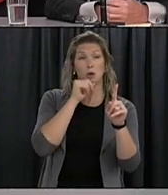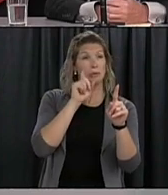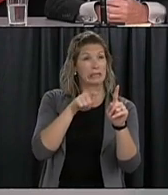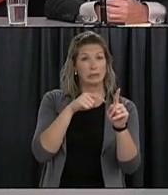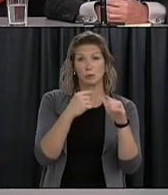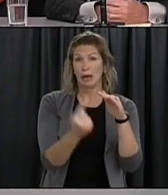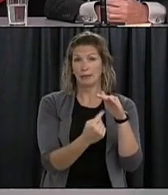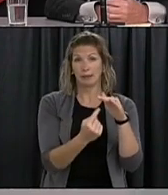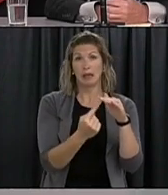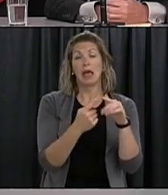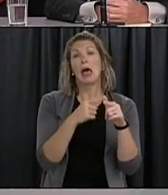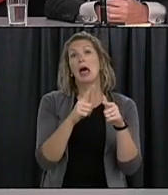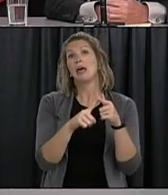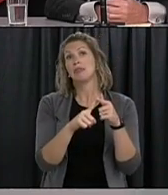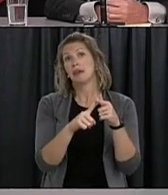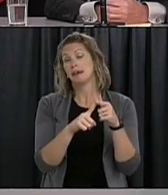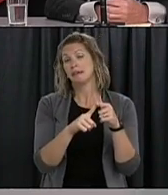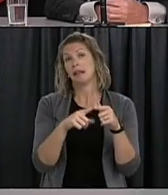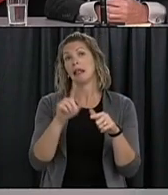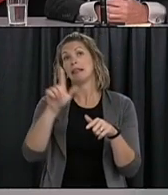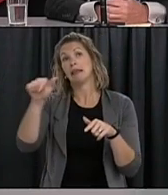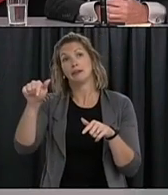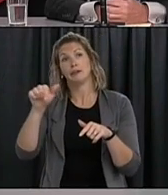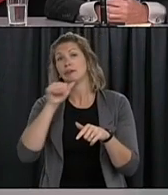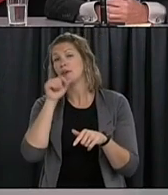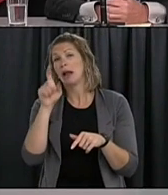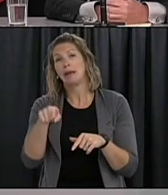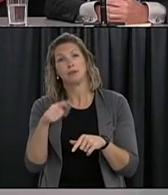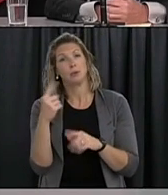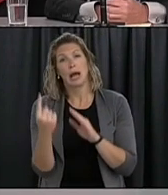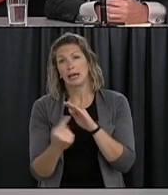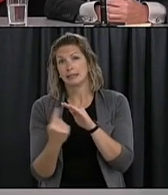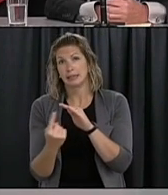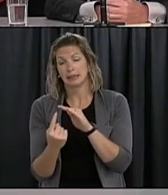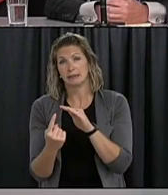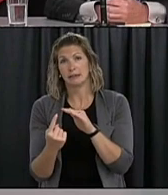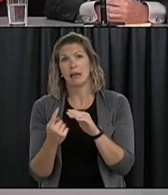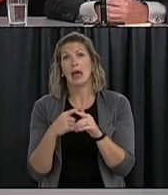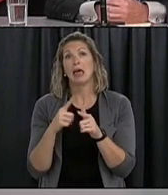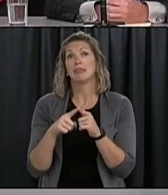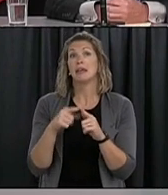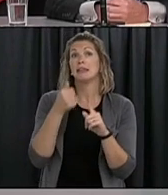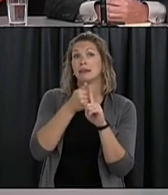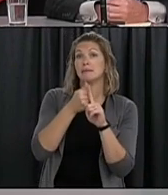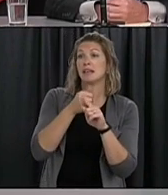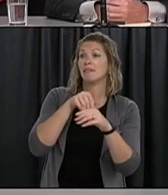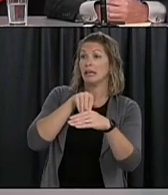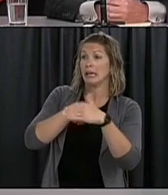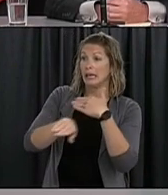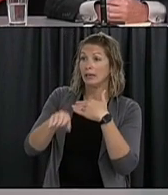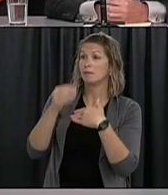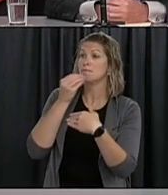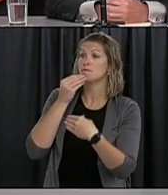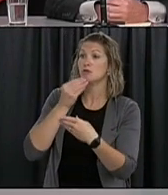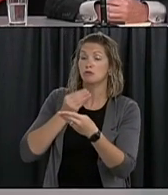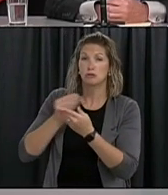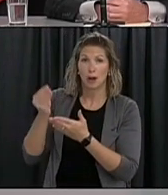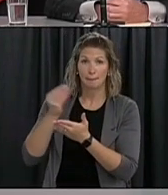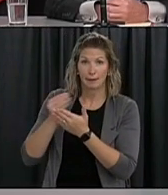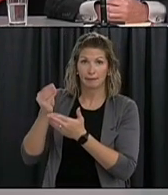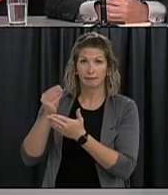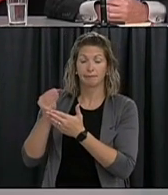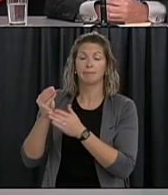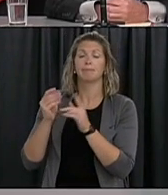then a co-worker who was told to isolate but not to go back to work. And they visited the co-op. If you visit that co-op,